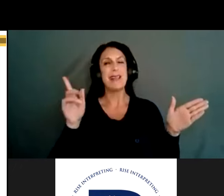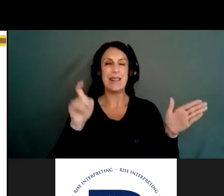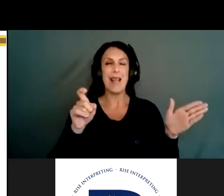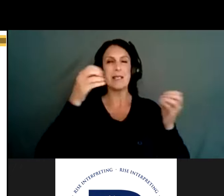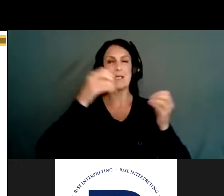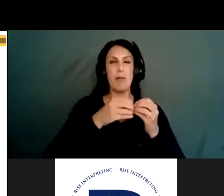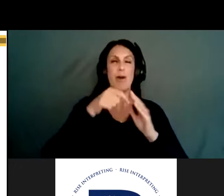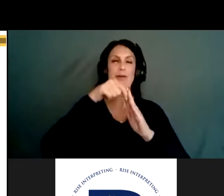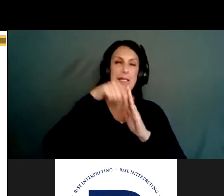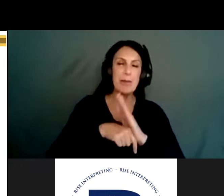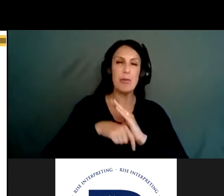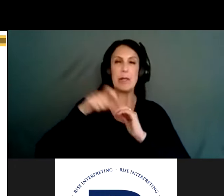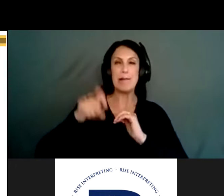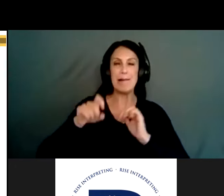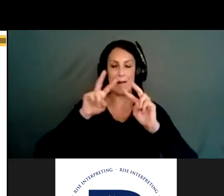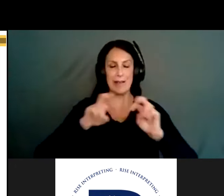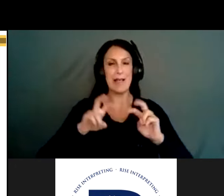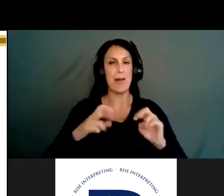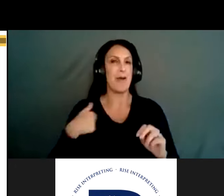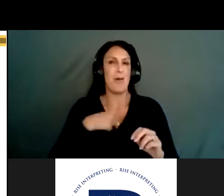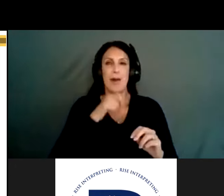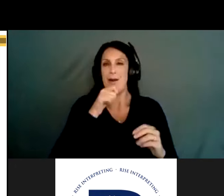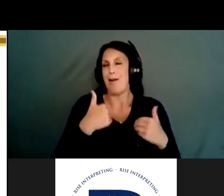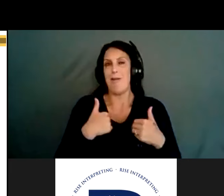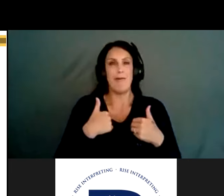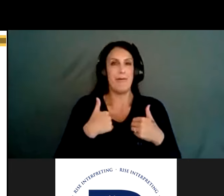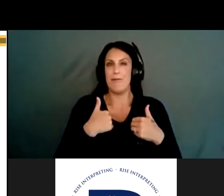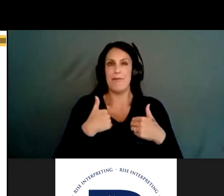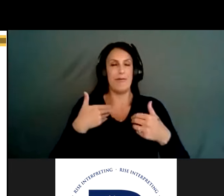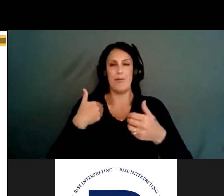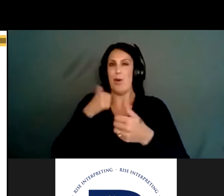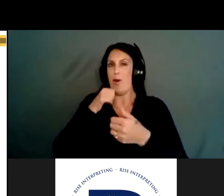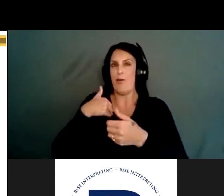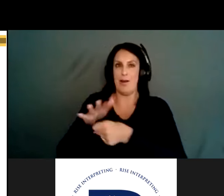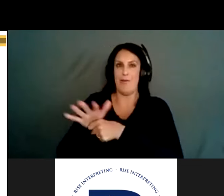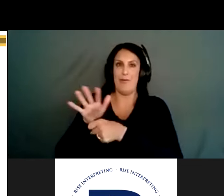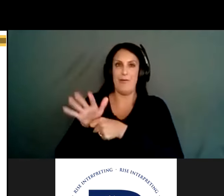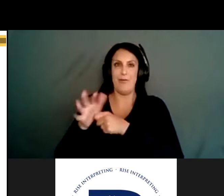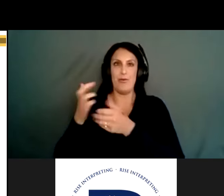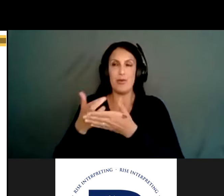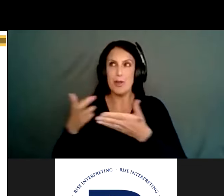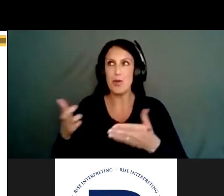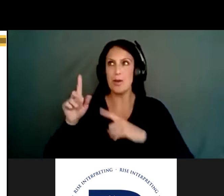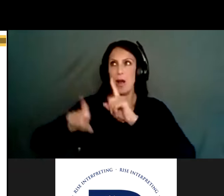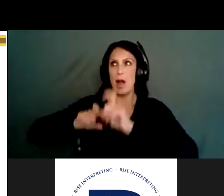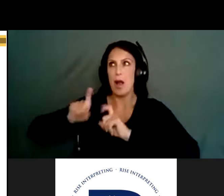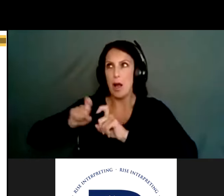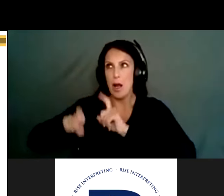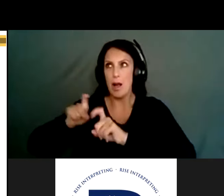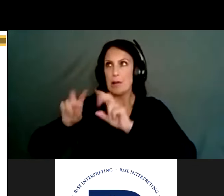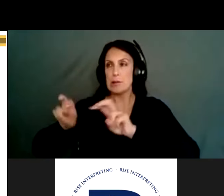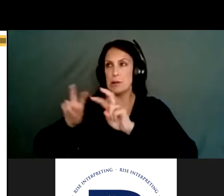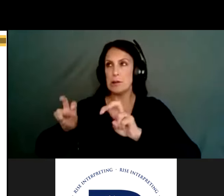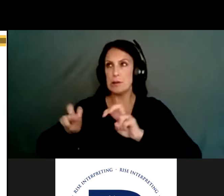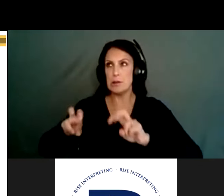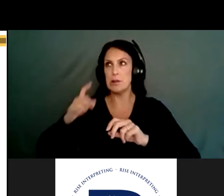needs assessment, um, which we didn't have the capacity to do, you know, resources to do asking about, you know, the level of anxiety of youth in Riverside